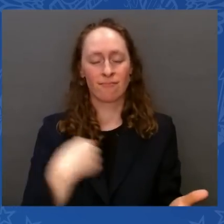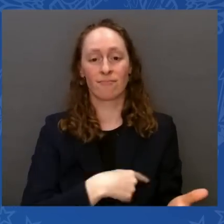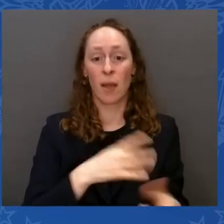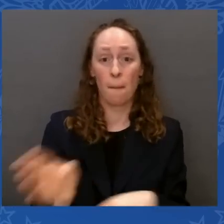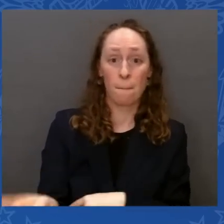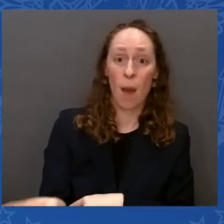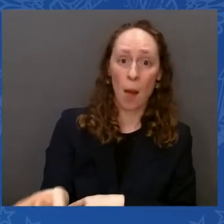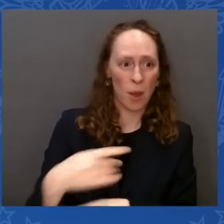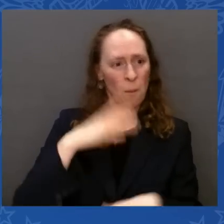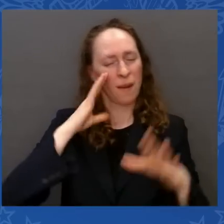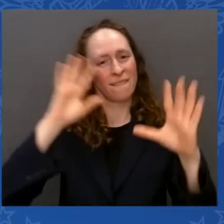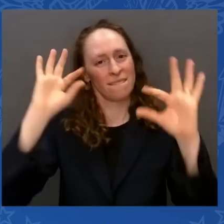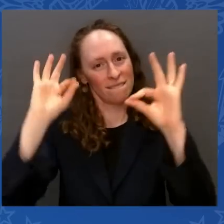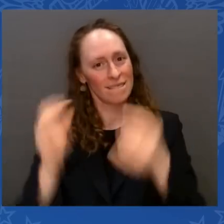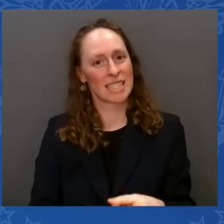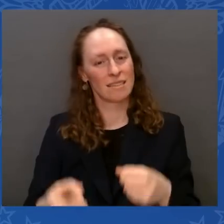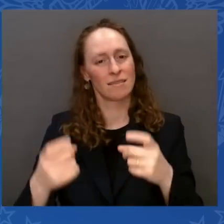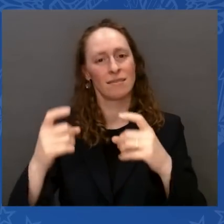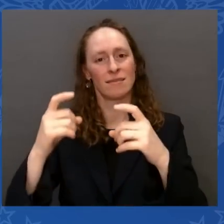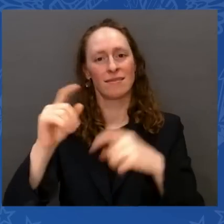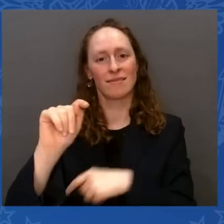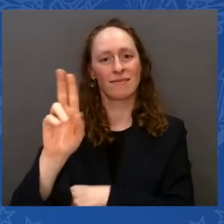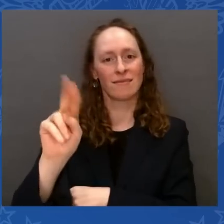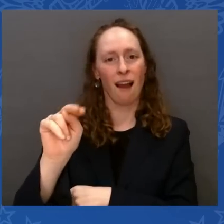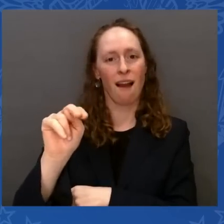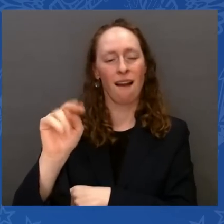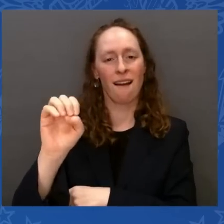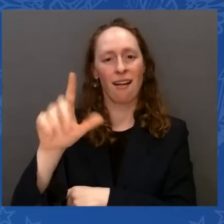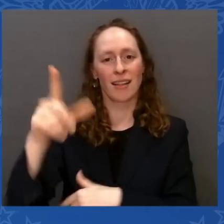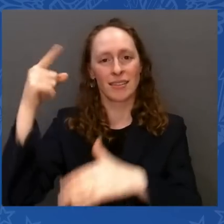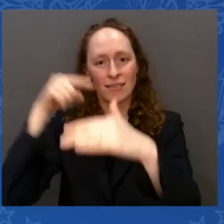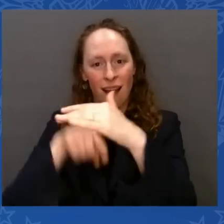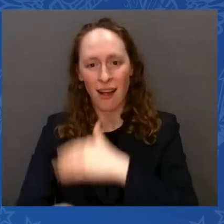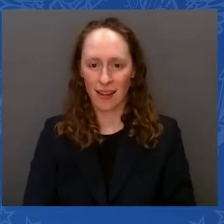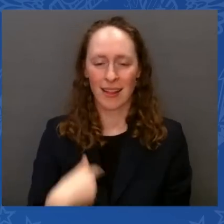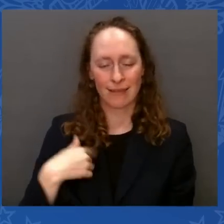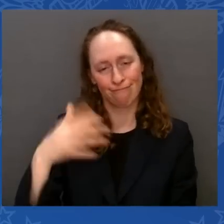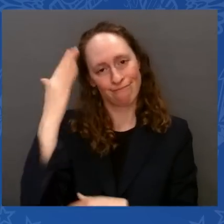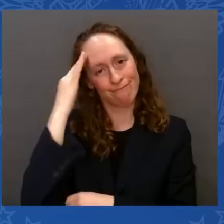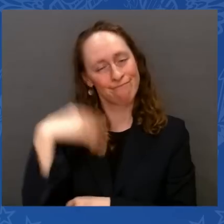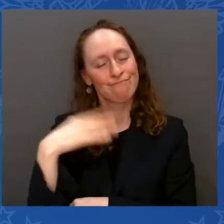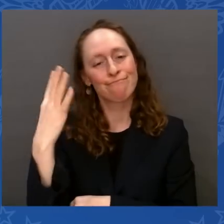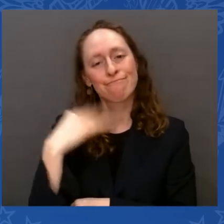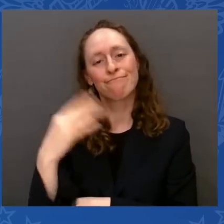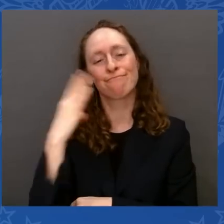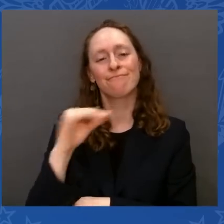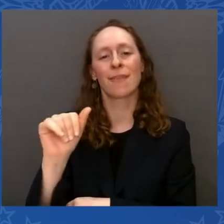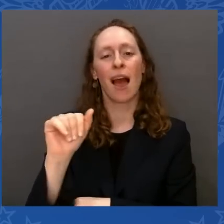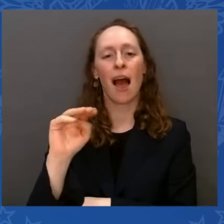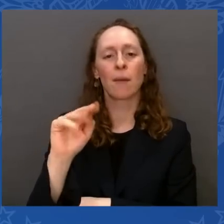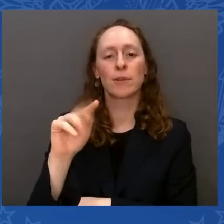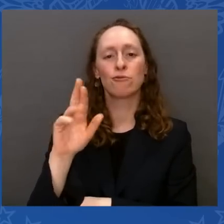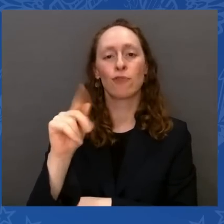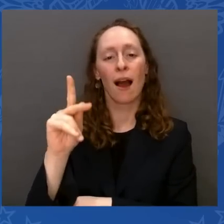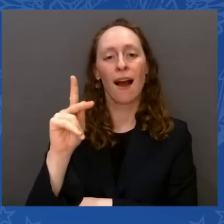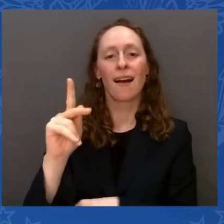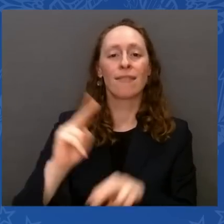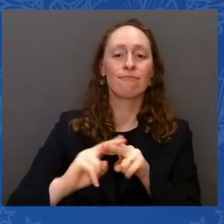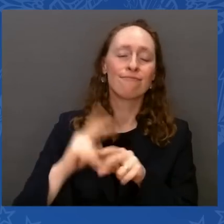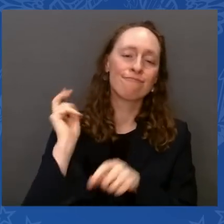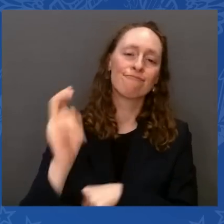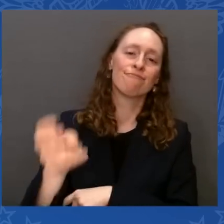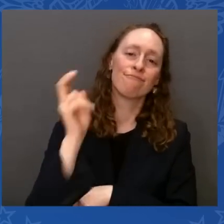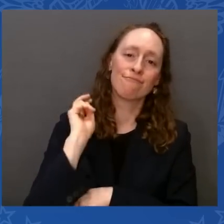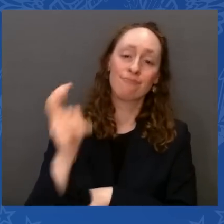I'm probably the only guy that's been through that Baltimore tunnel, literally walked through it — walked through it because it's in such bad shape about